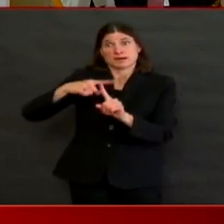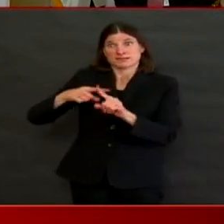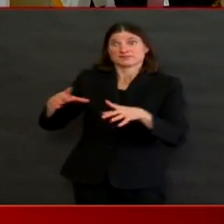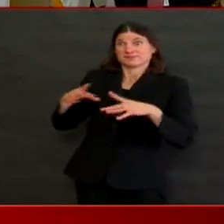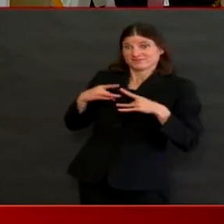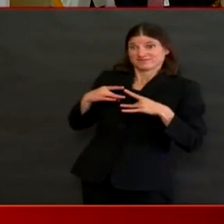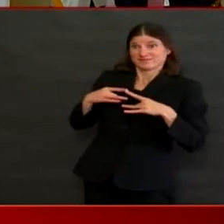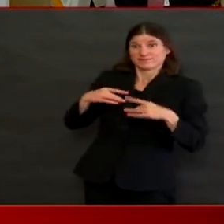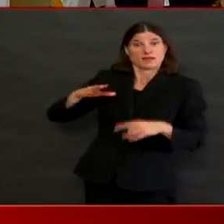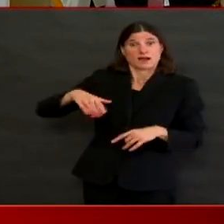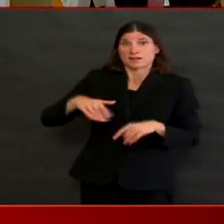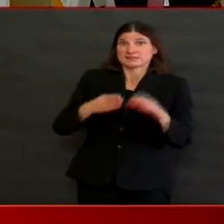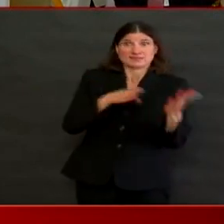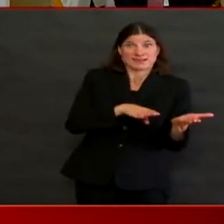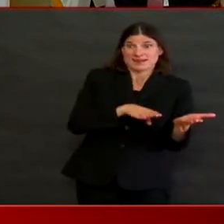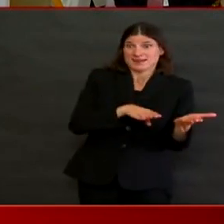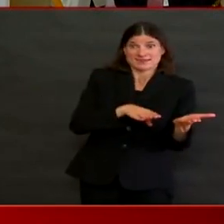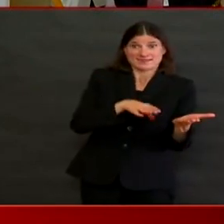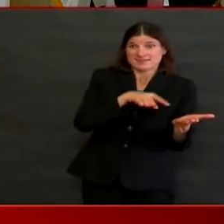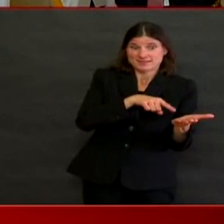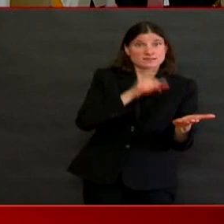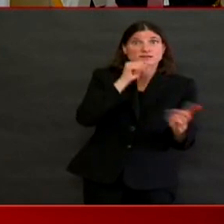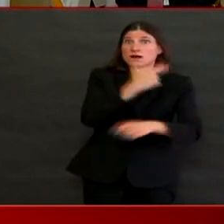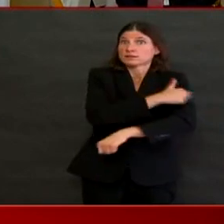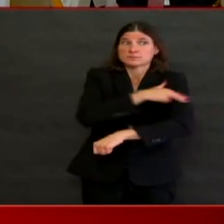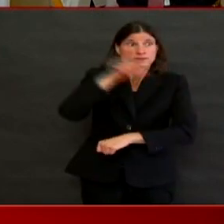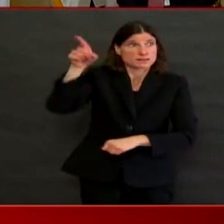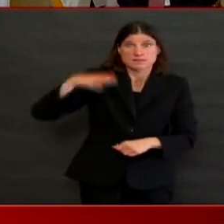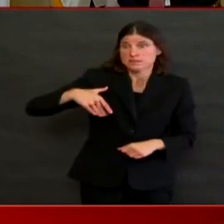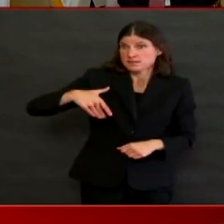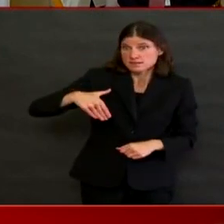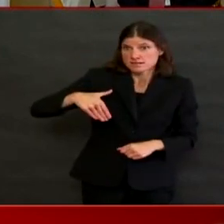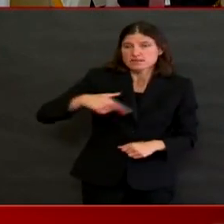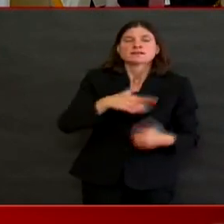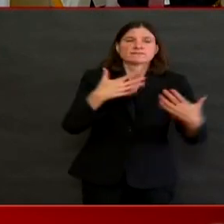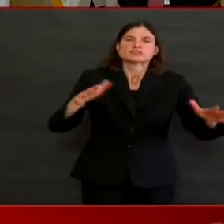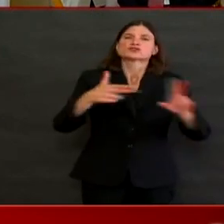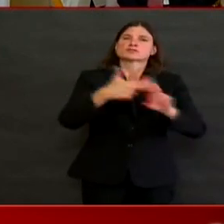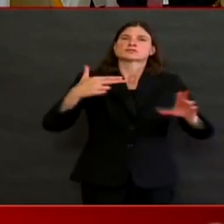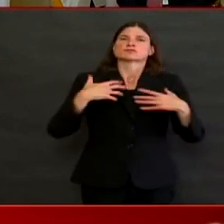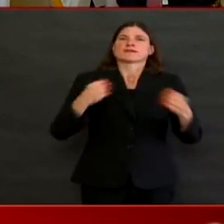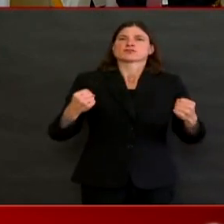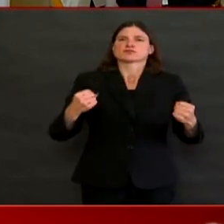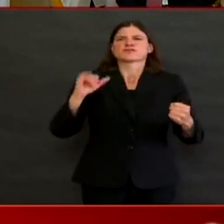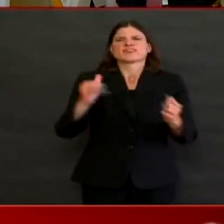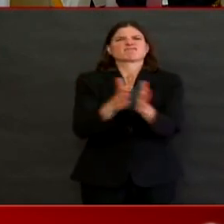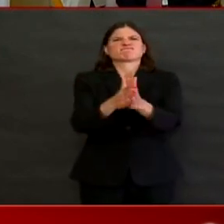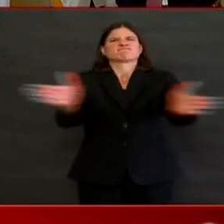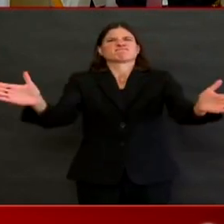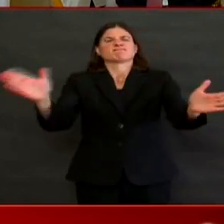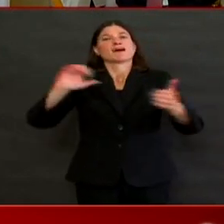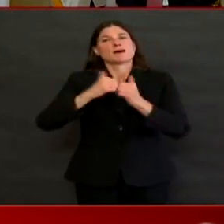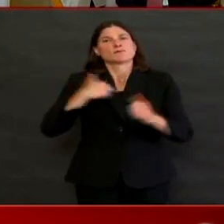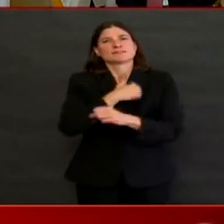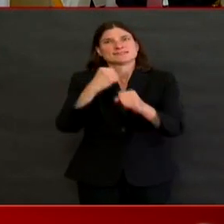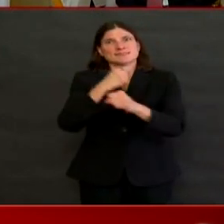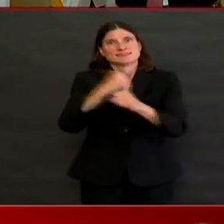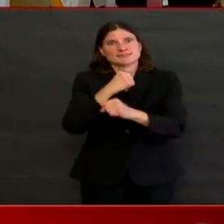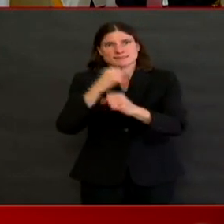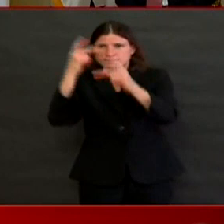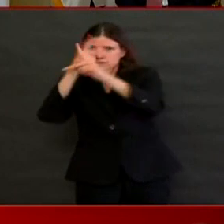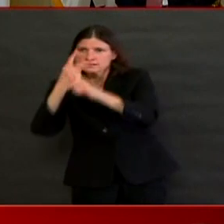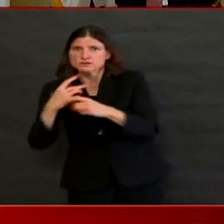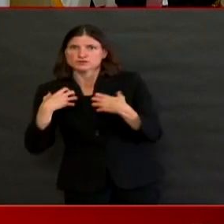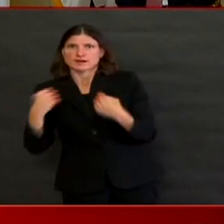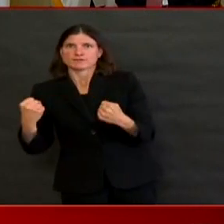and a drive-by in-car protest has been announced for Friday at 11 a.m. You've worked with the Rhode Island Department of Corrections at the ACI,